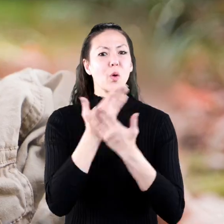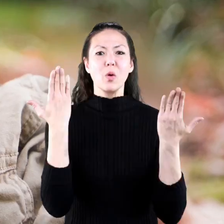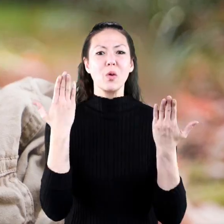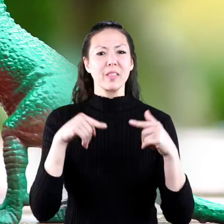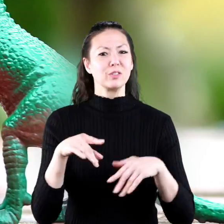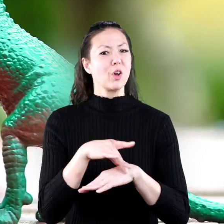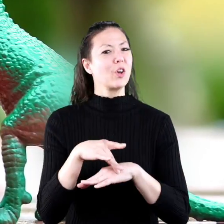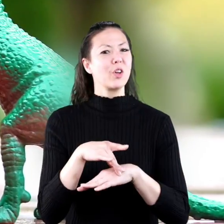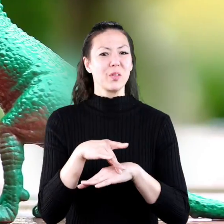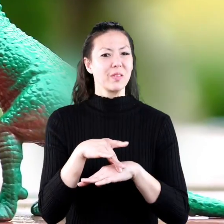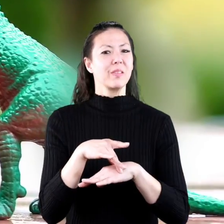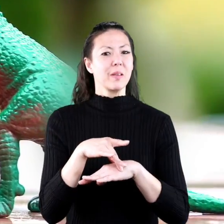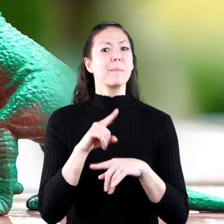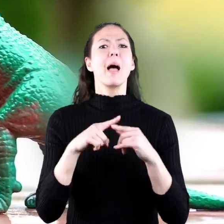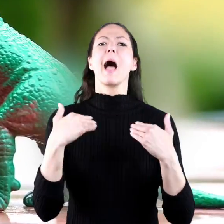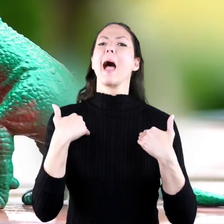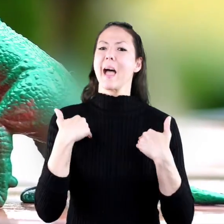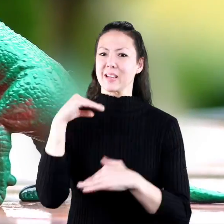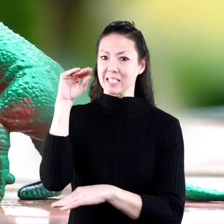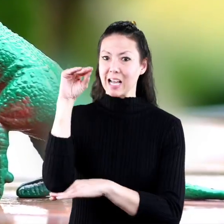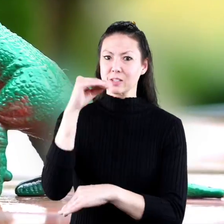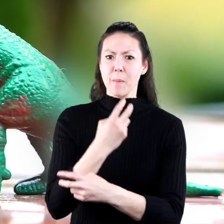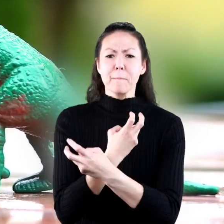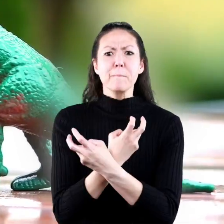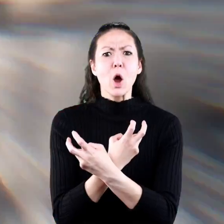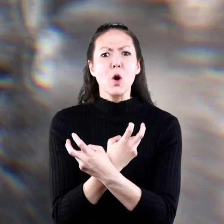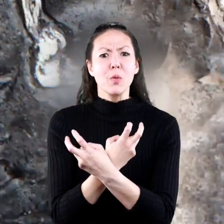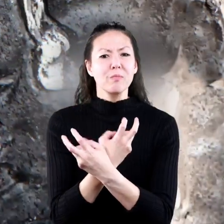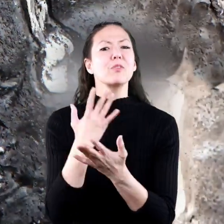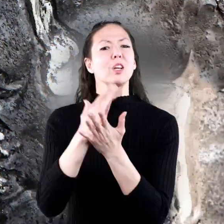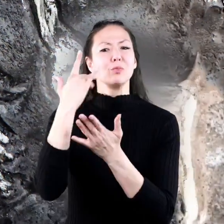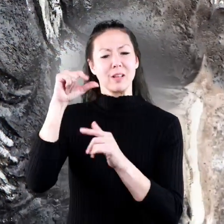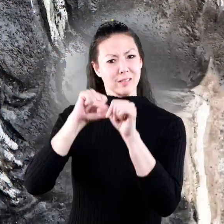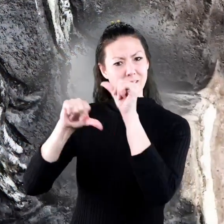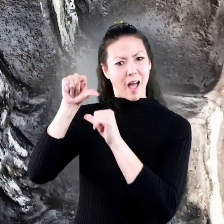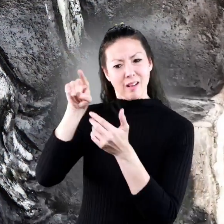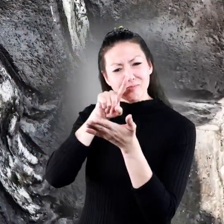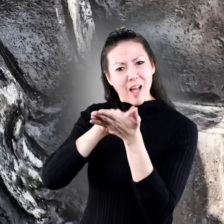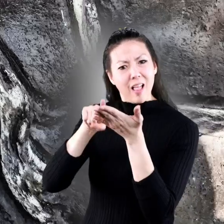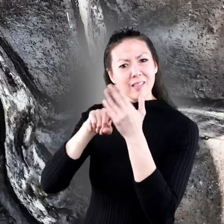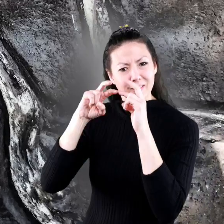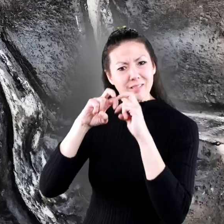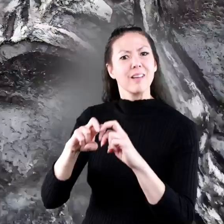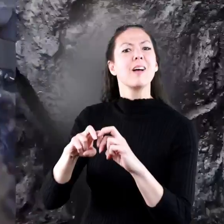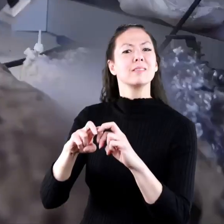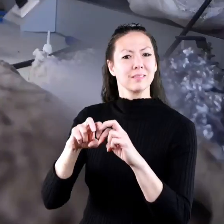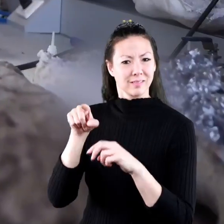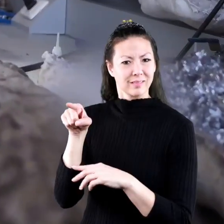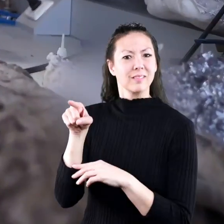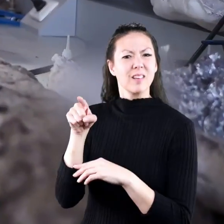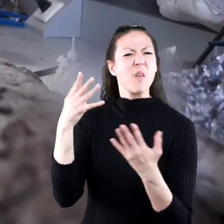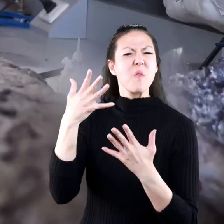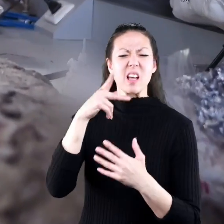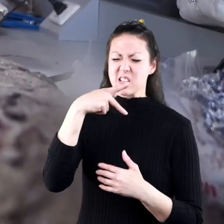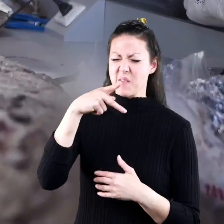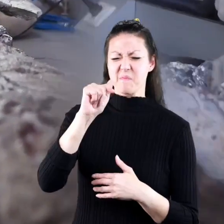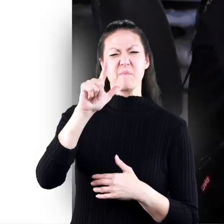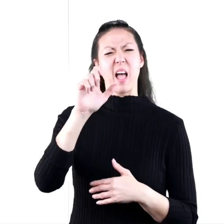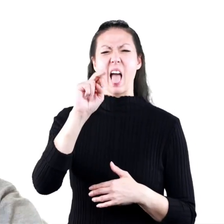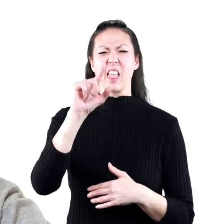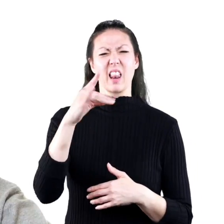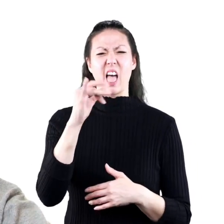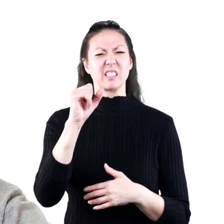dinosaurs on the earth today but we do have dinosaur bones and we do have paleontologists